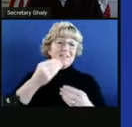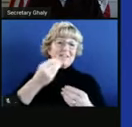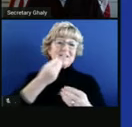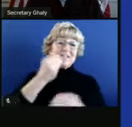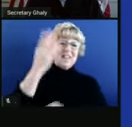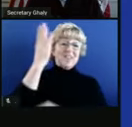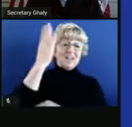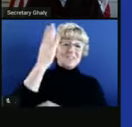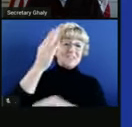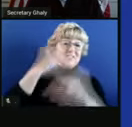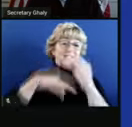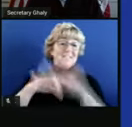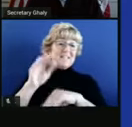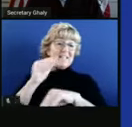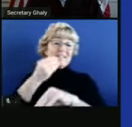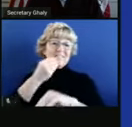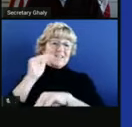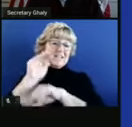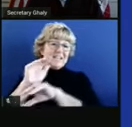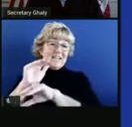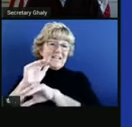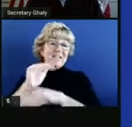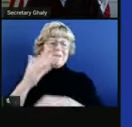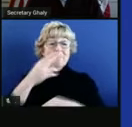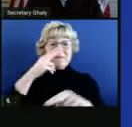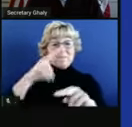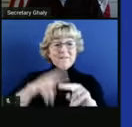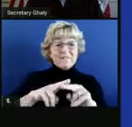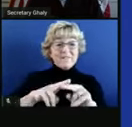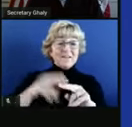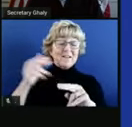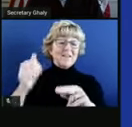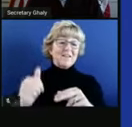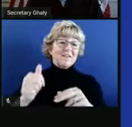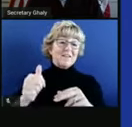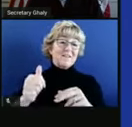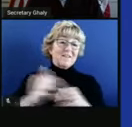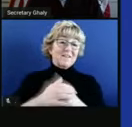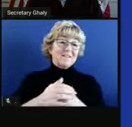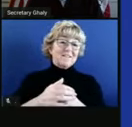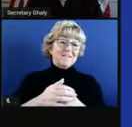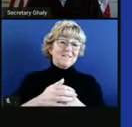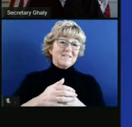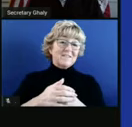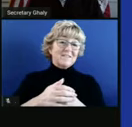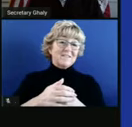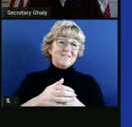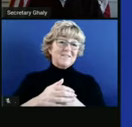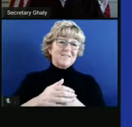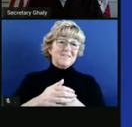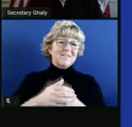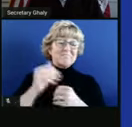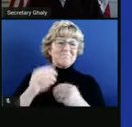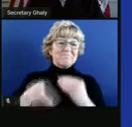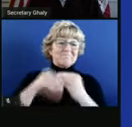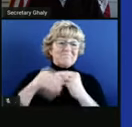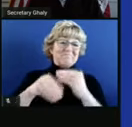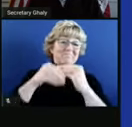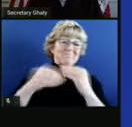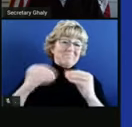of dinner. Might be fun. Might allow you to add a few other courses or